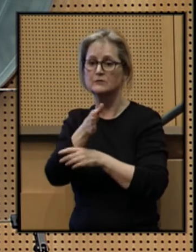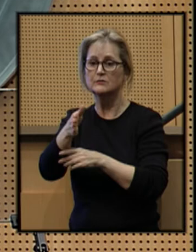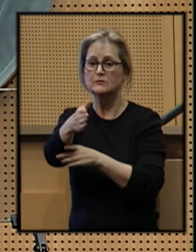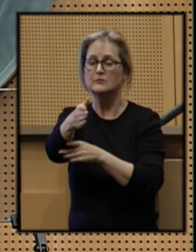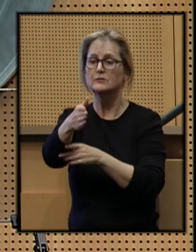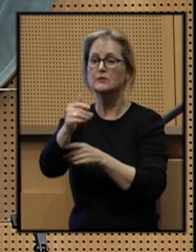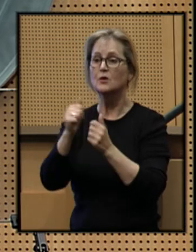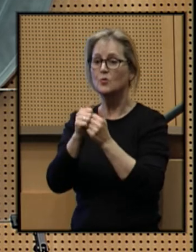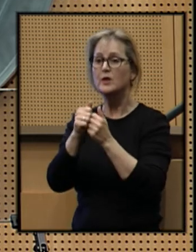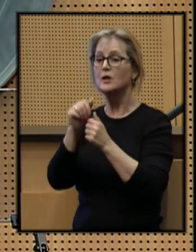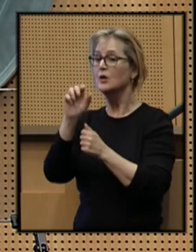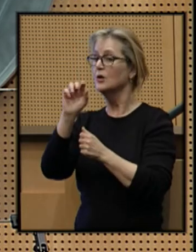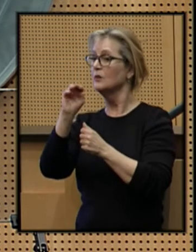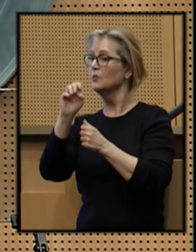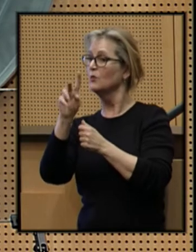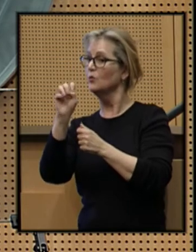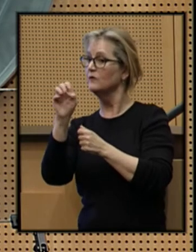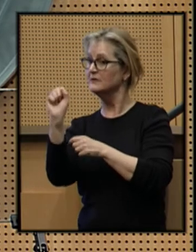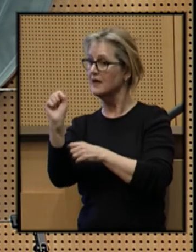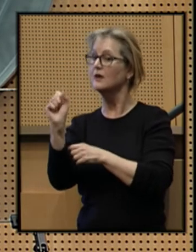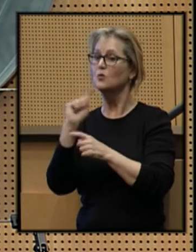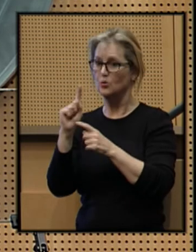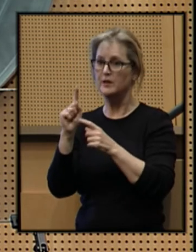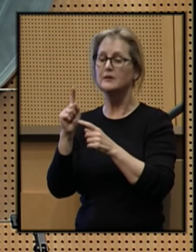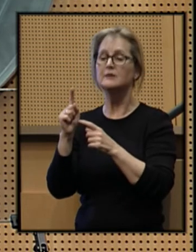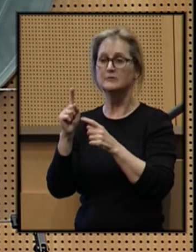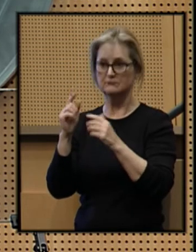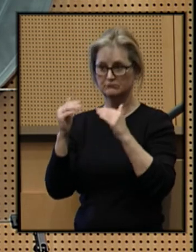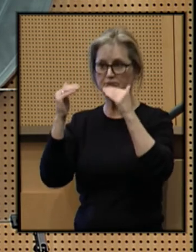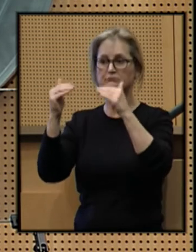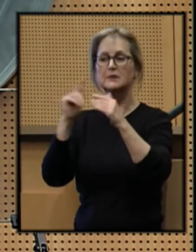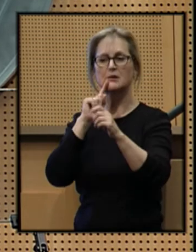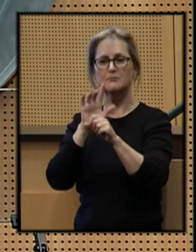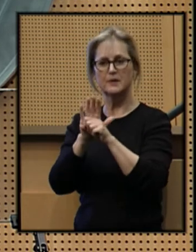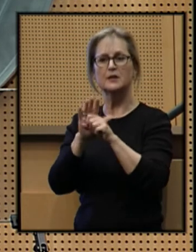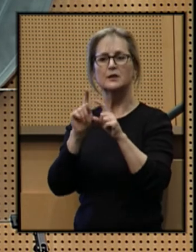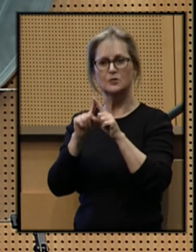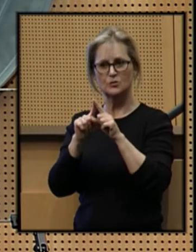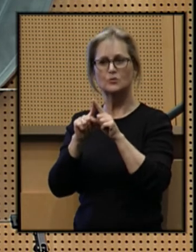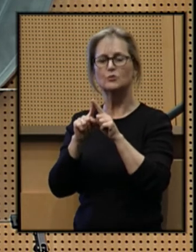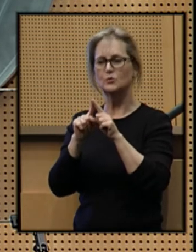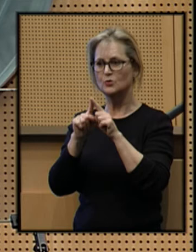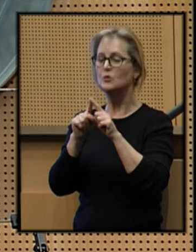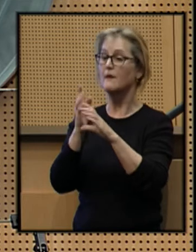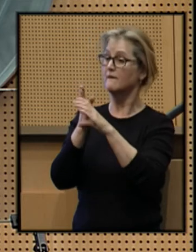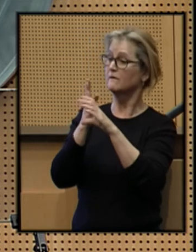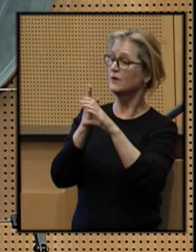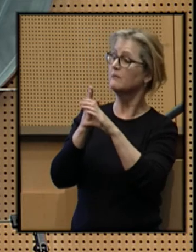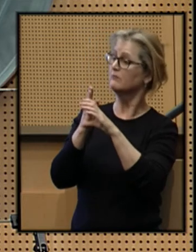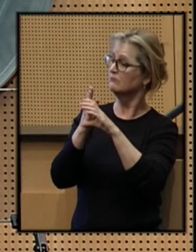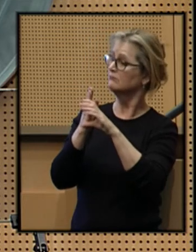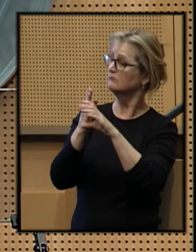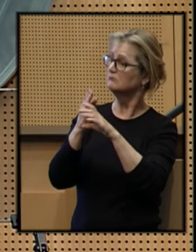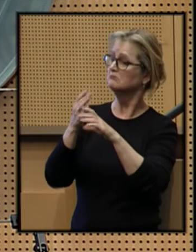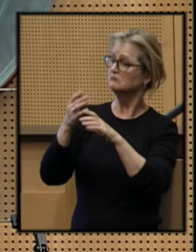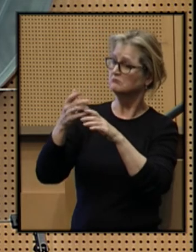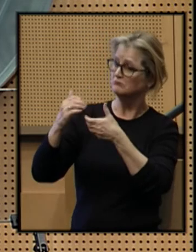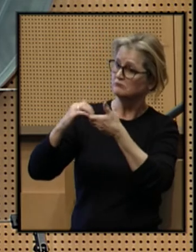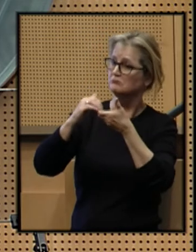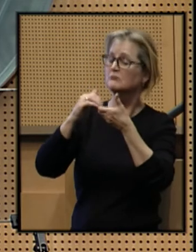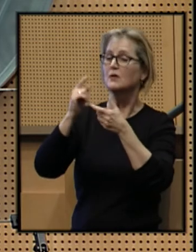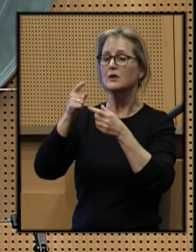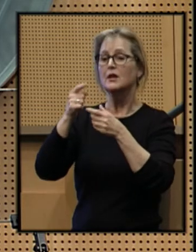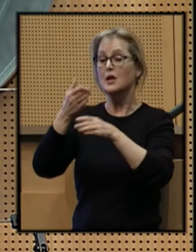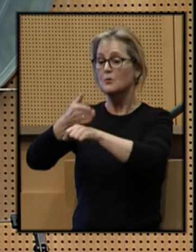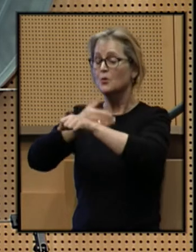With Move Seattle, we are also furthering our commitment to freight mobility and the heavy haul corridor with improvements at